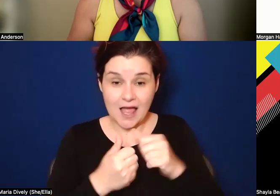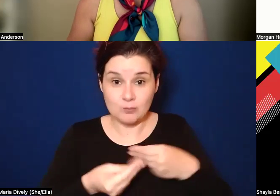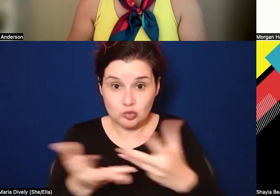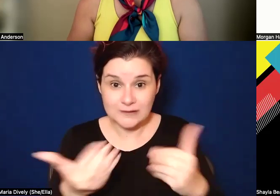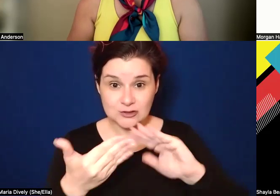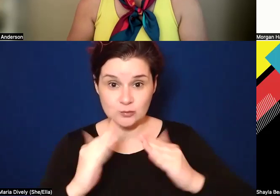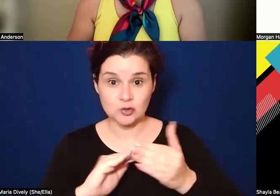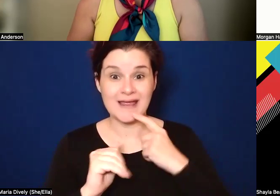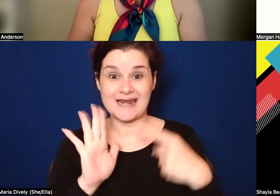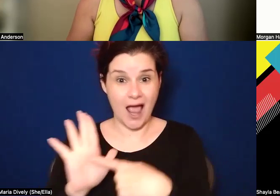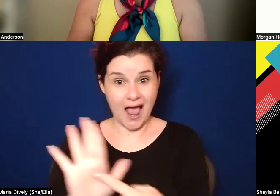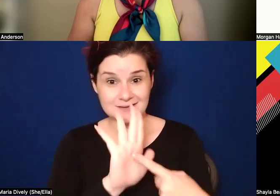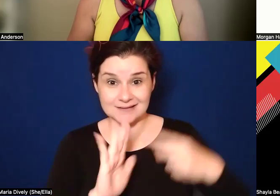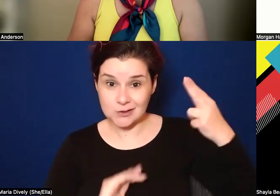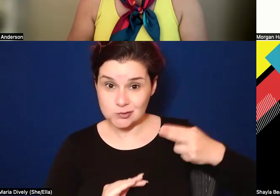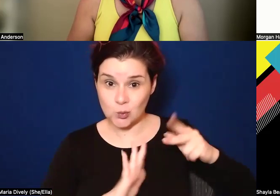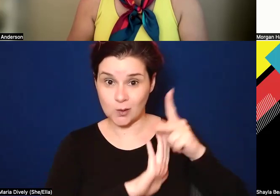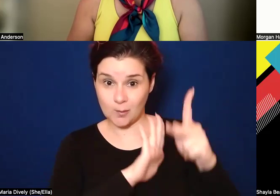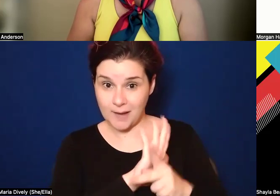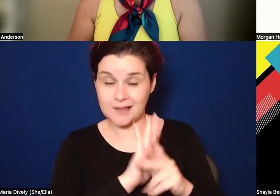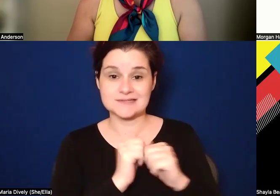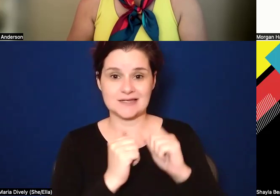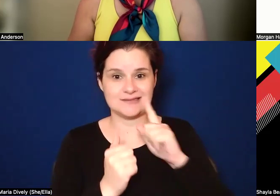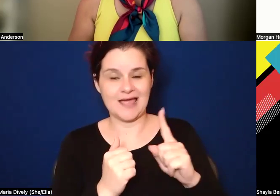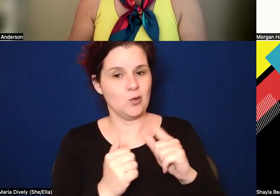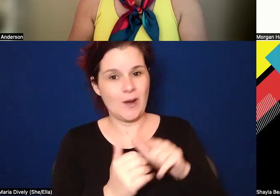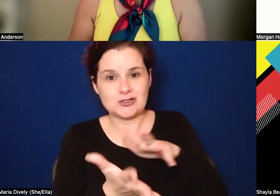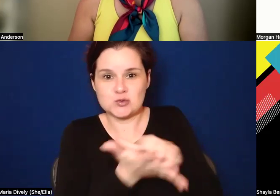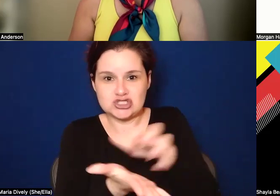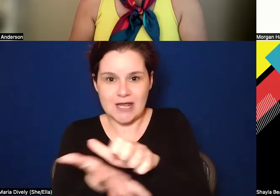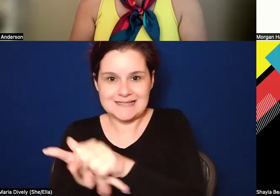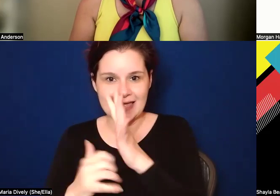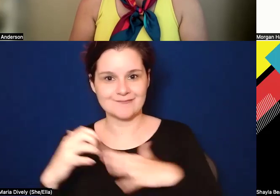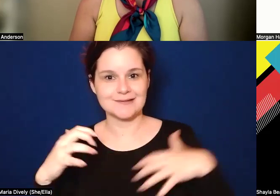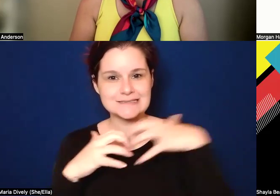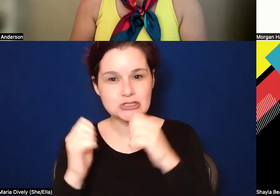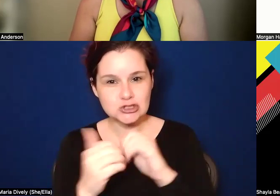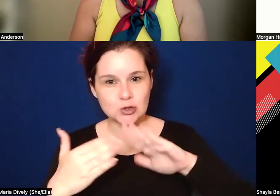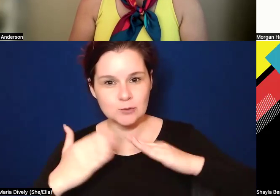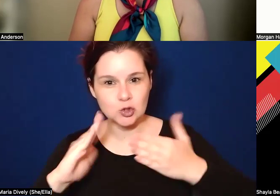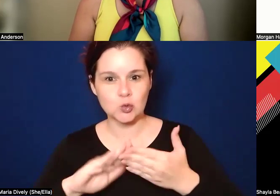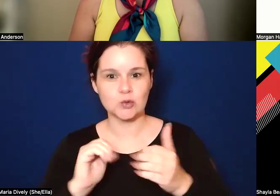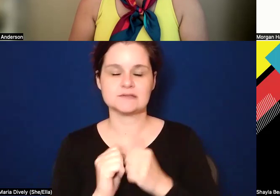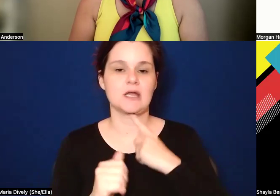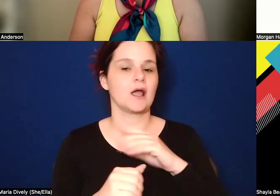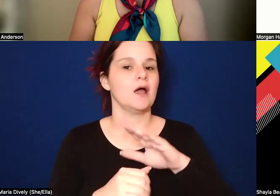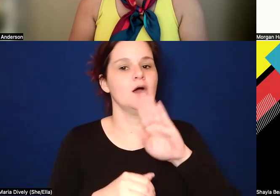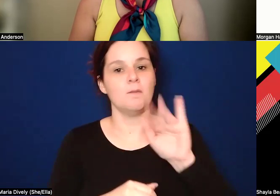highlighting the historical policy that went into the genocide of indigenous communities, um, boarding school,